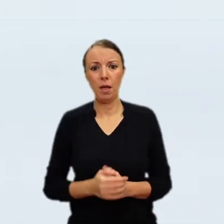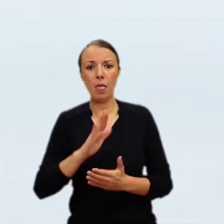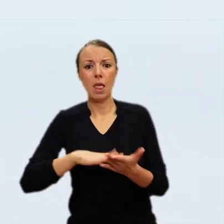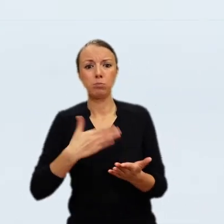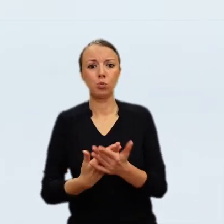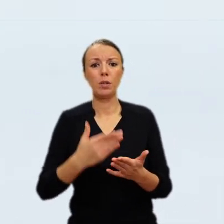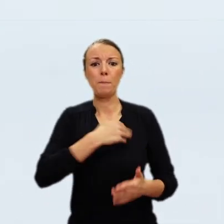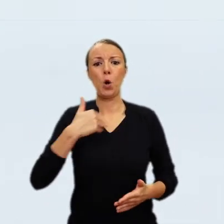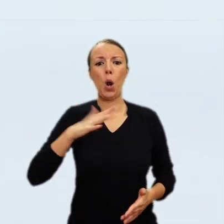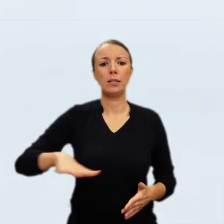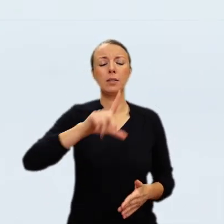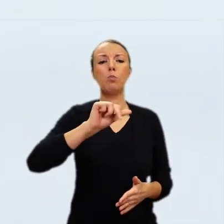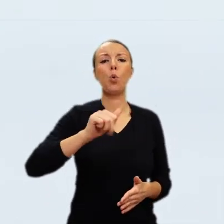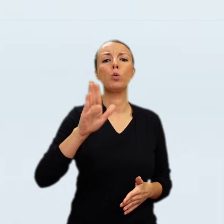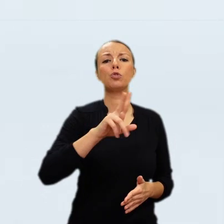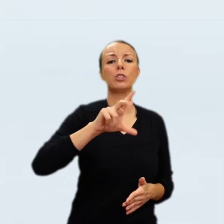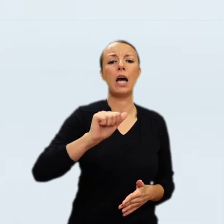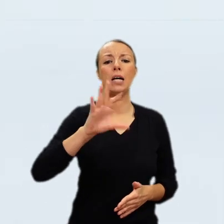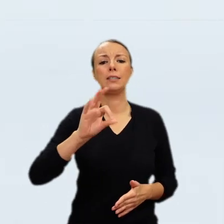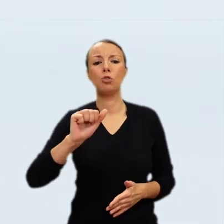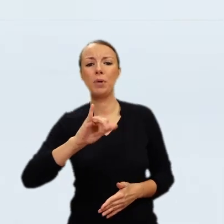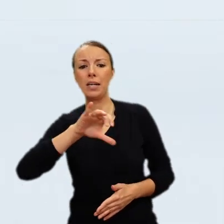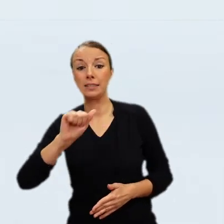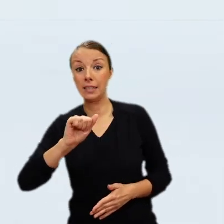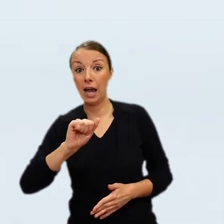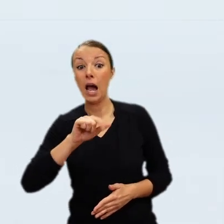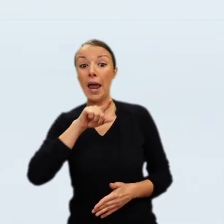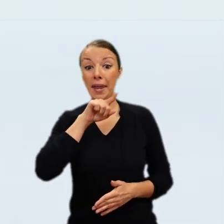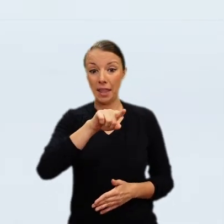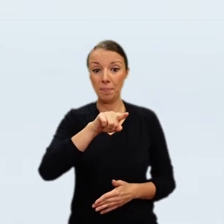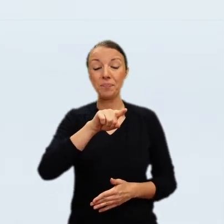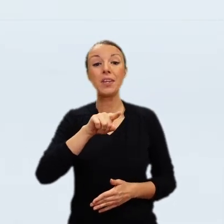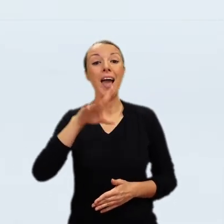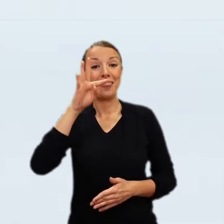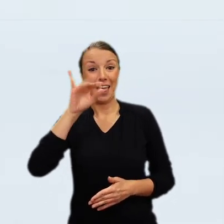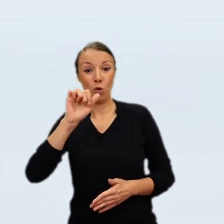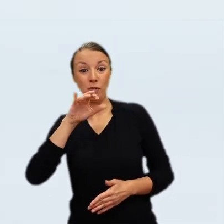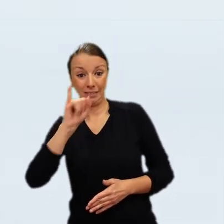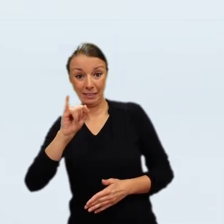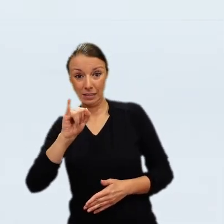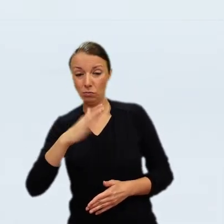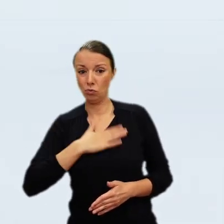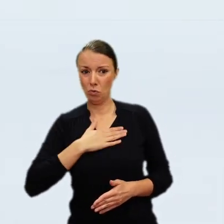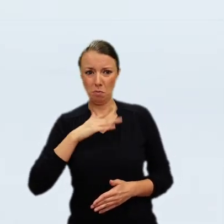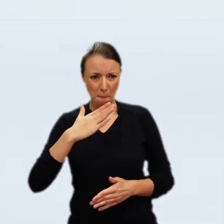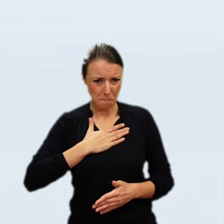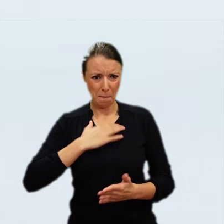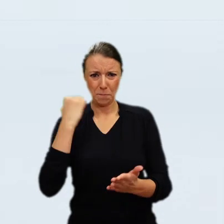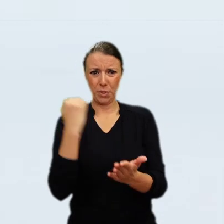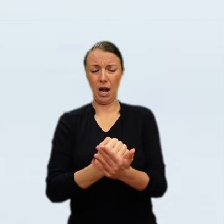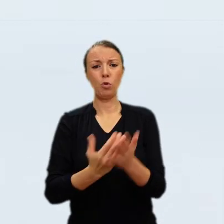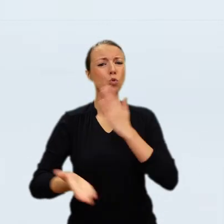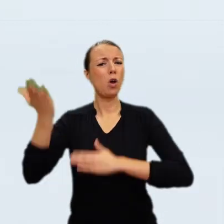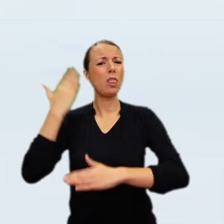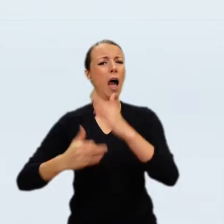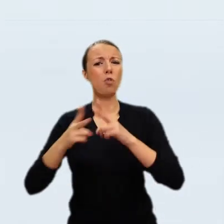I must see to is that of the frame. The present one is altogether impossible and I'm trying to find